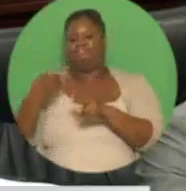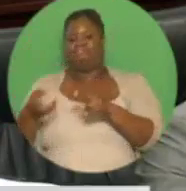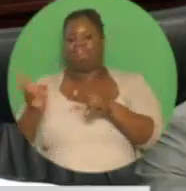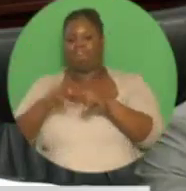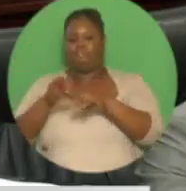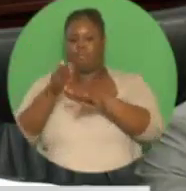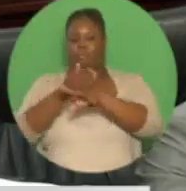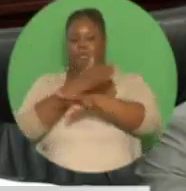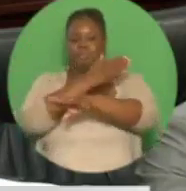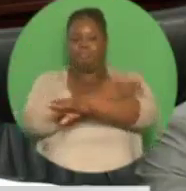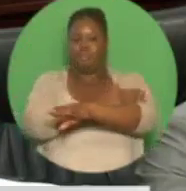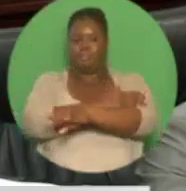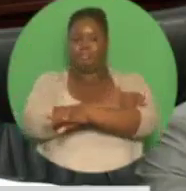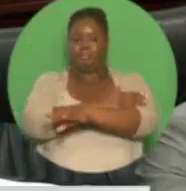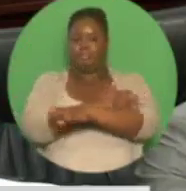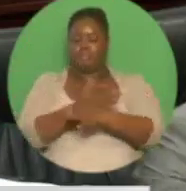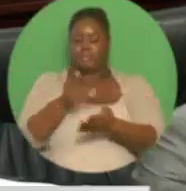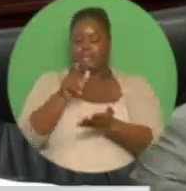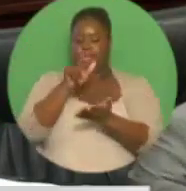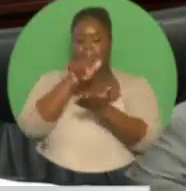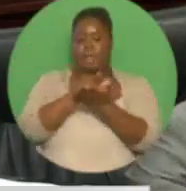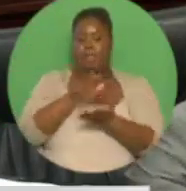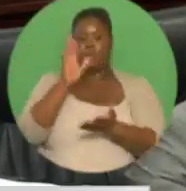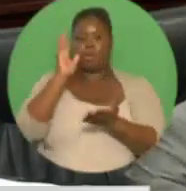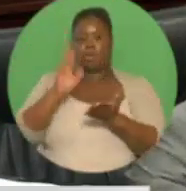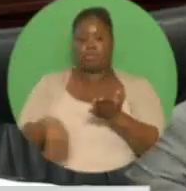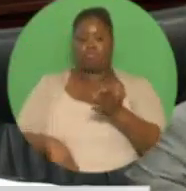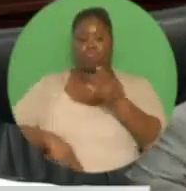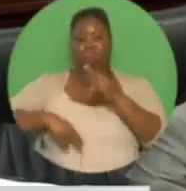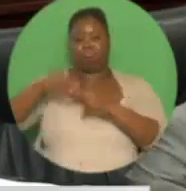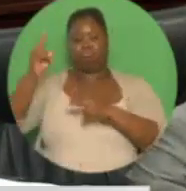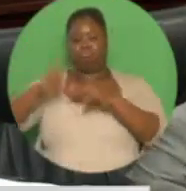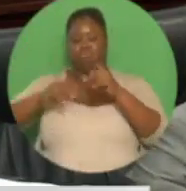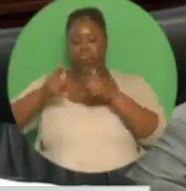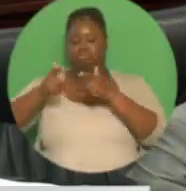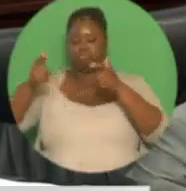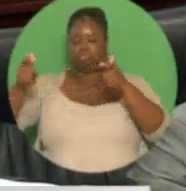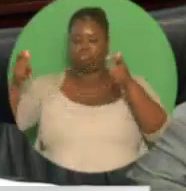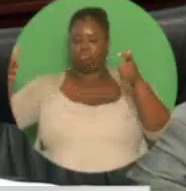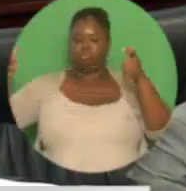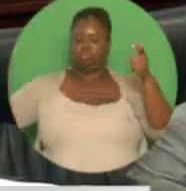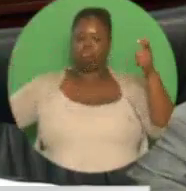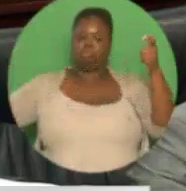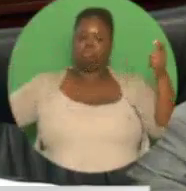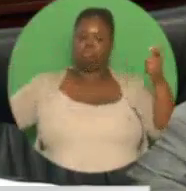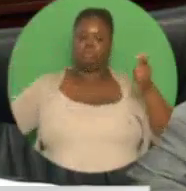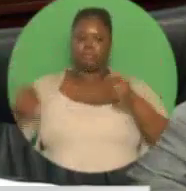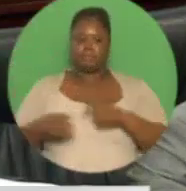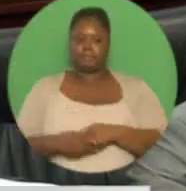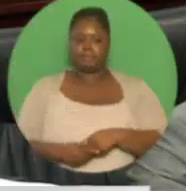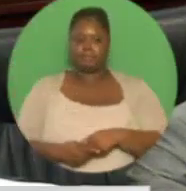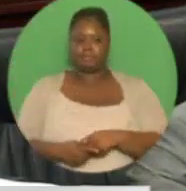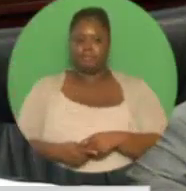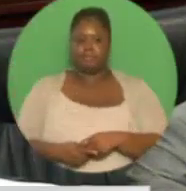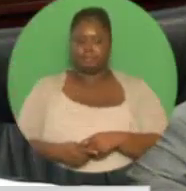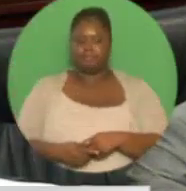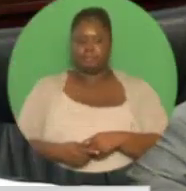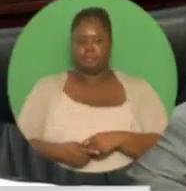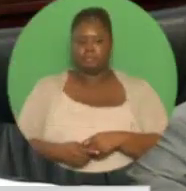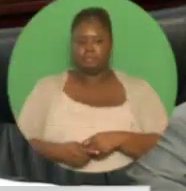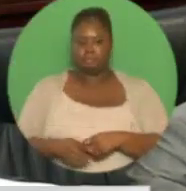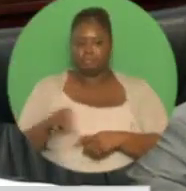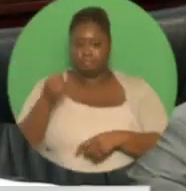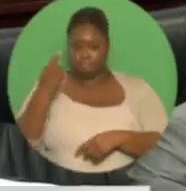is being undertaken utilizing a build-owned lease transfer model and would involve all air-side infrastructure